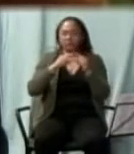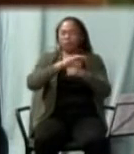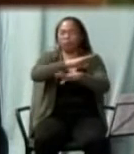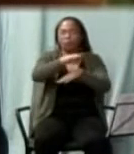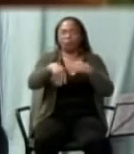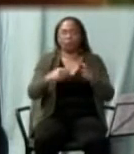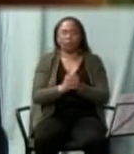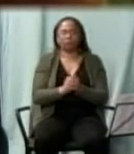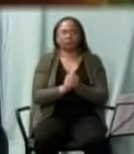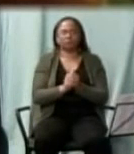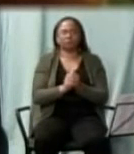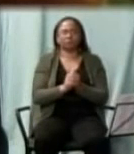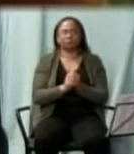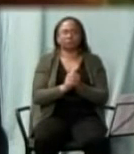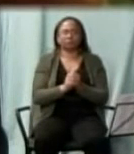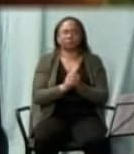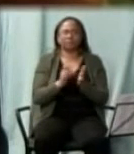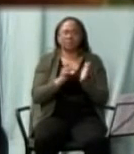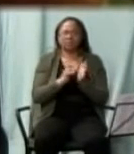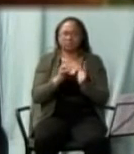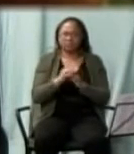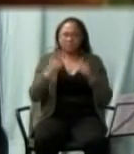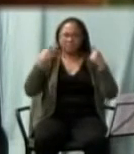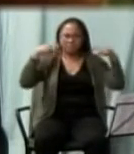did he succeed